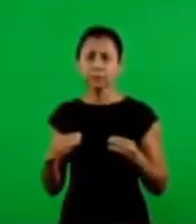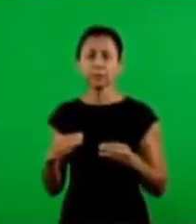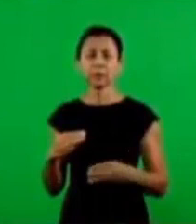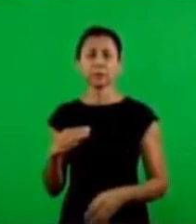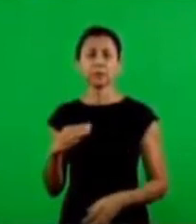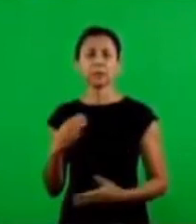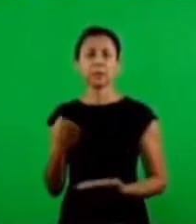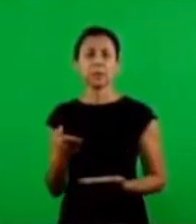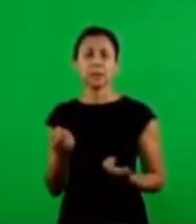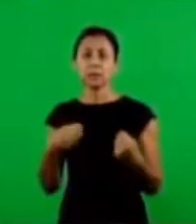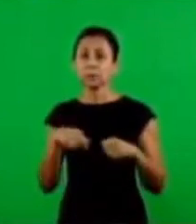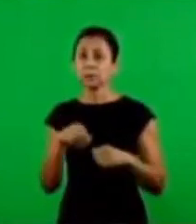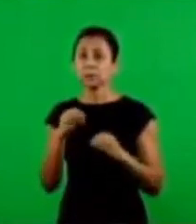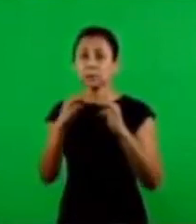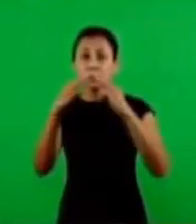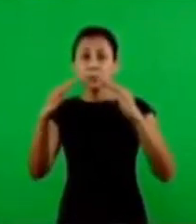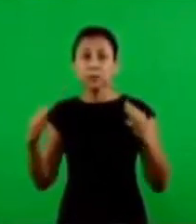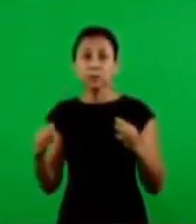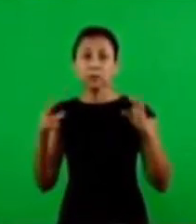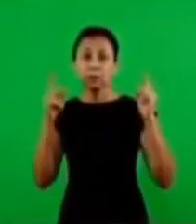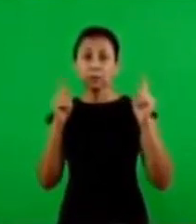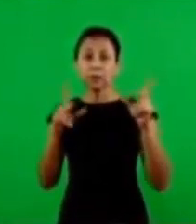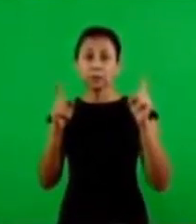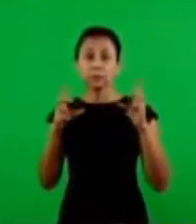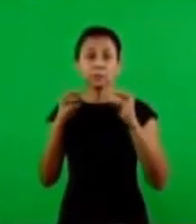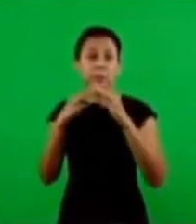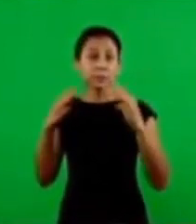everything else has to be left to hand if there is no money